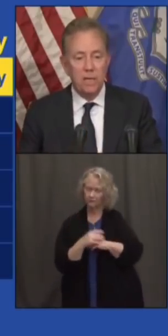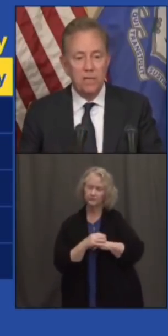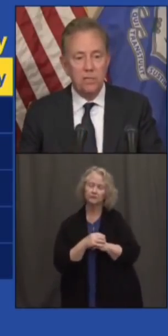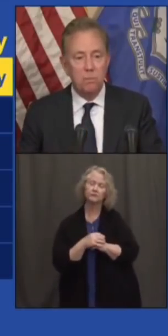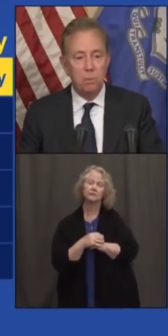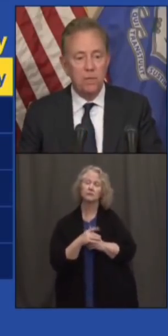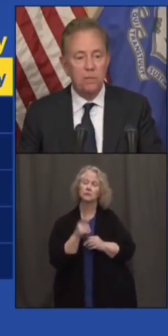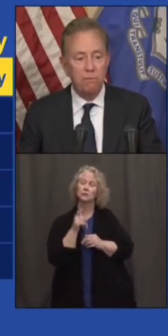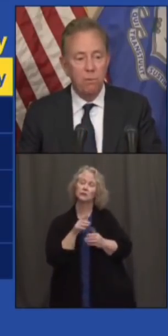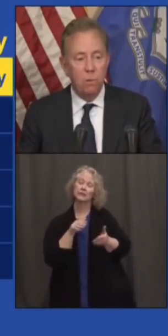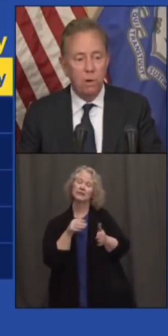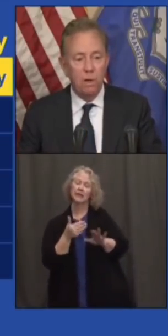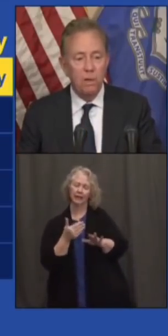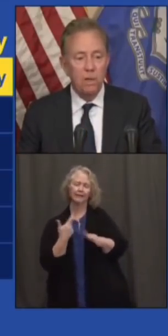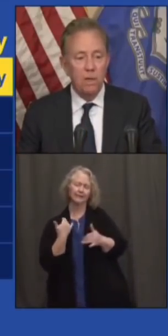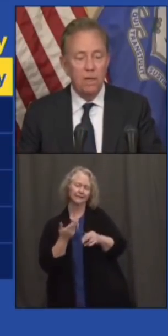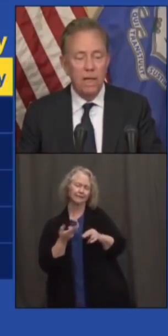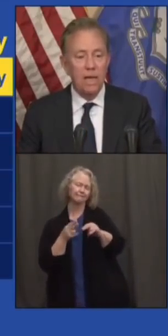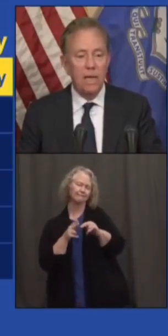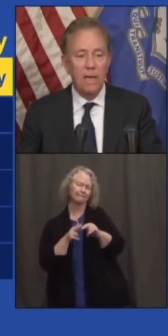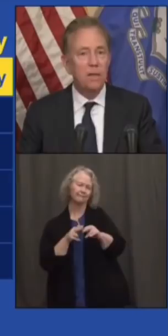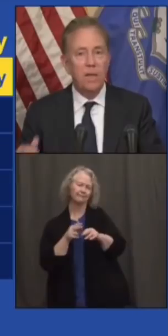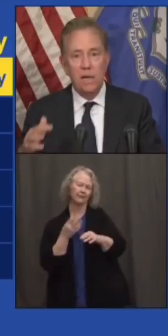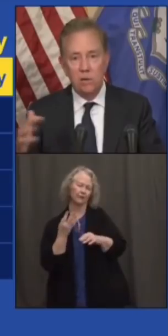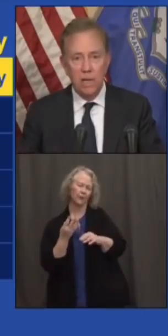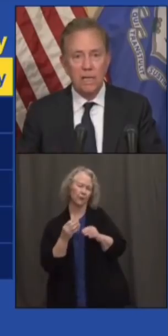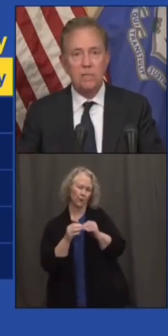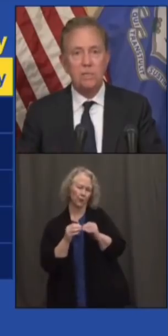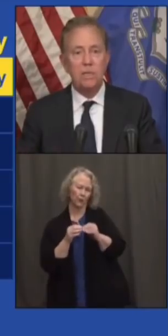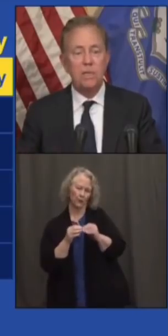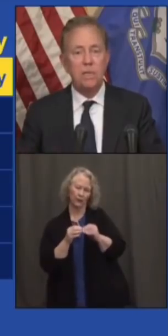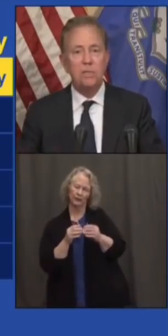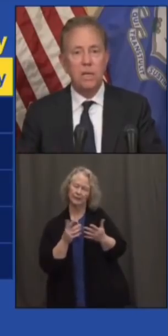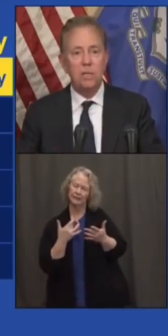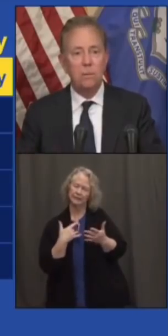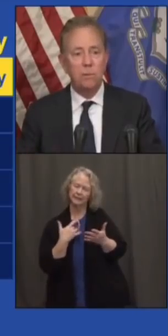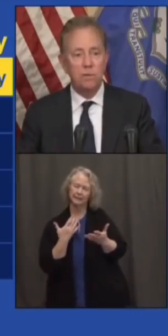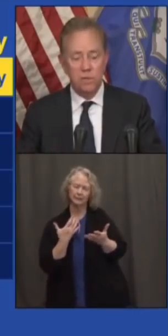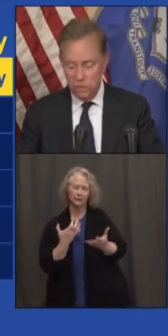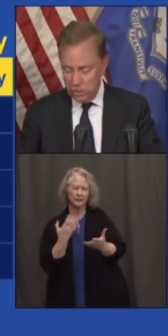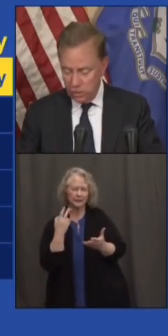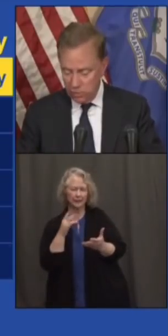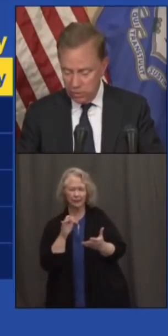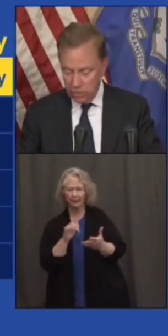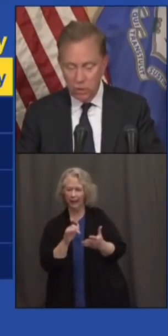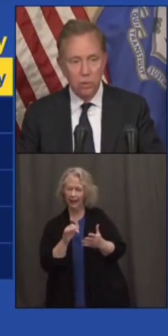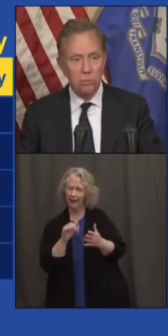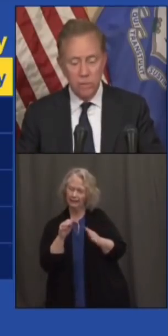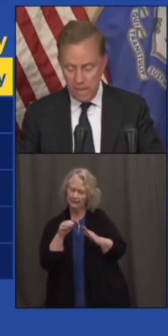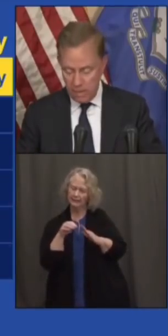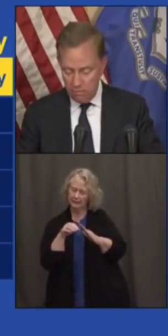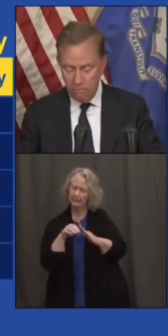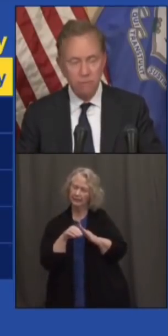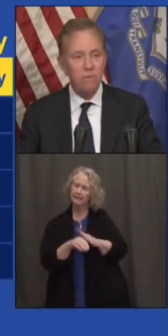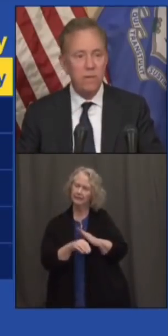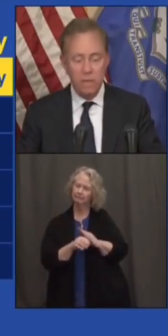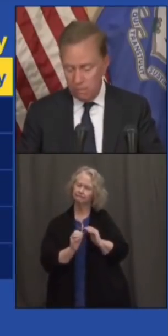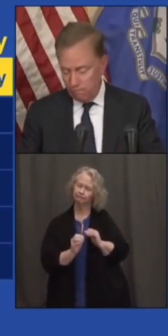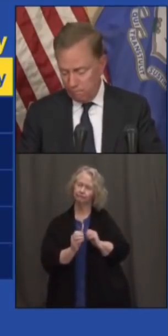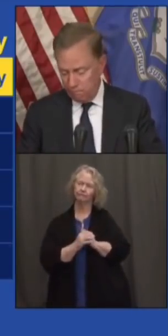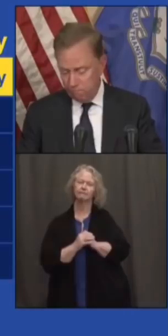Fatalities, a plus 4, a lagging indicator. I'd like to see at least that number is continuing to go down.